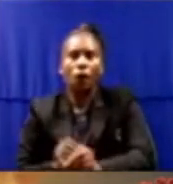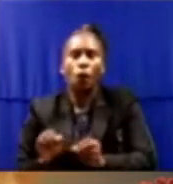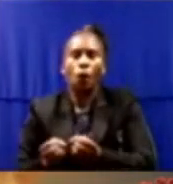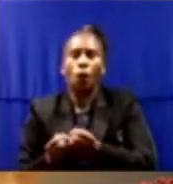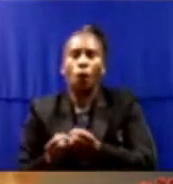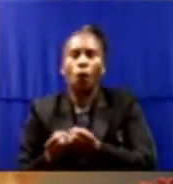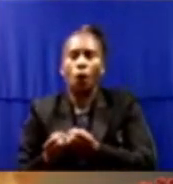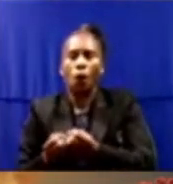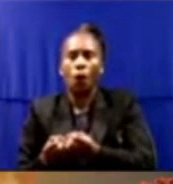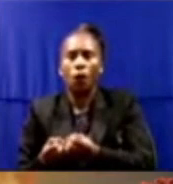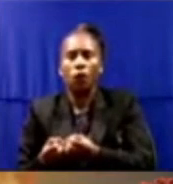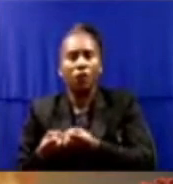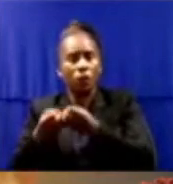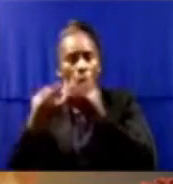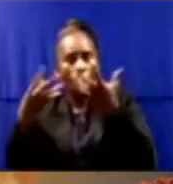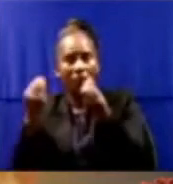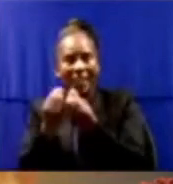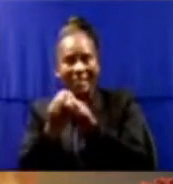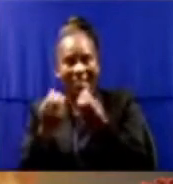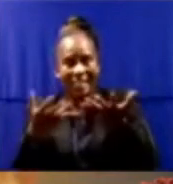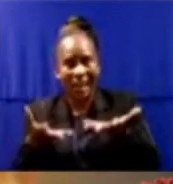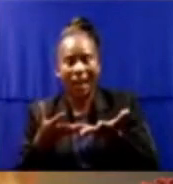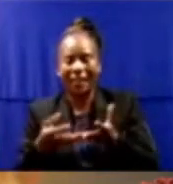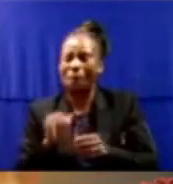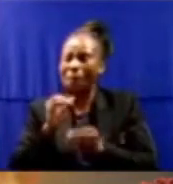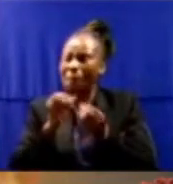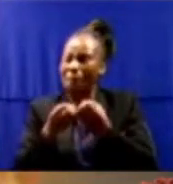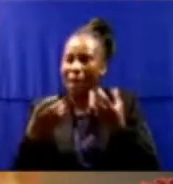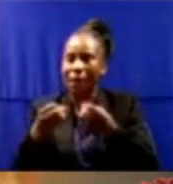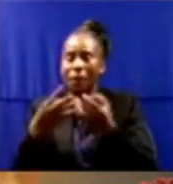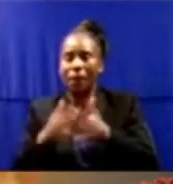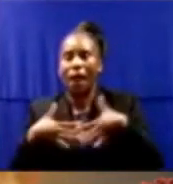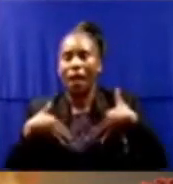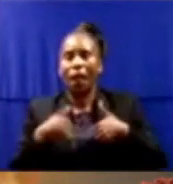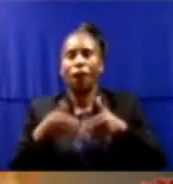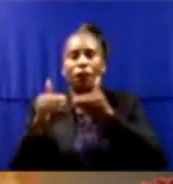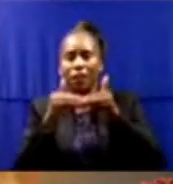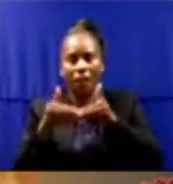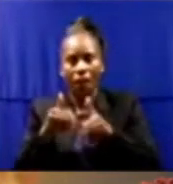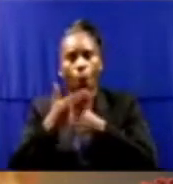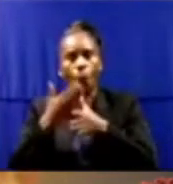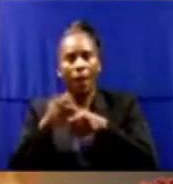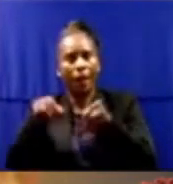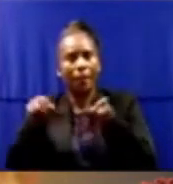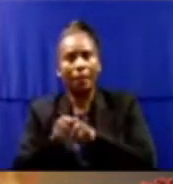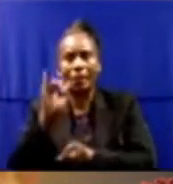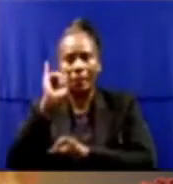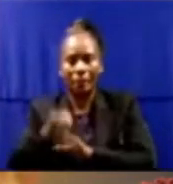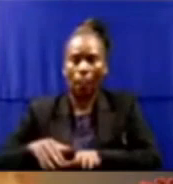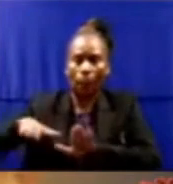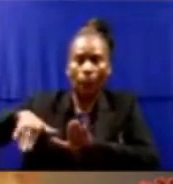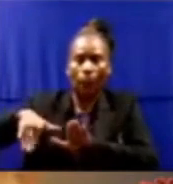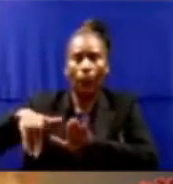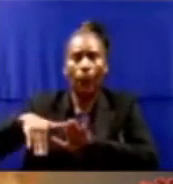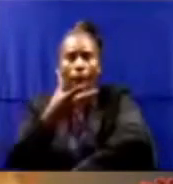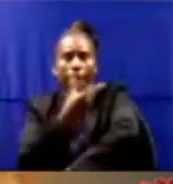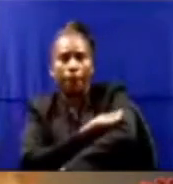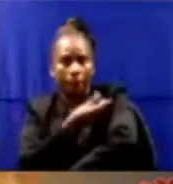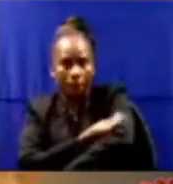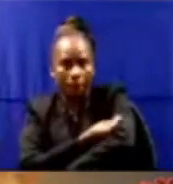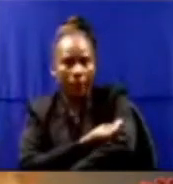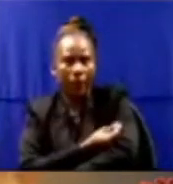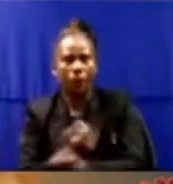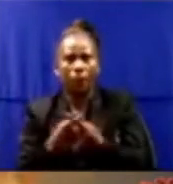Sassong Care Project. There are still many, many healthcare workers who remain unvaccinated. Now before you bang on about vaccine